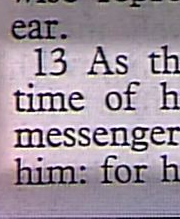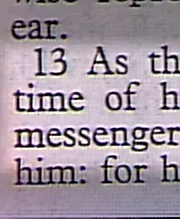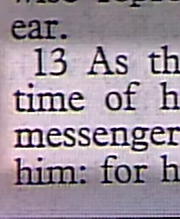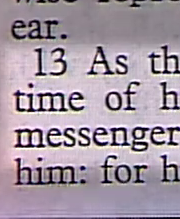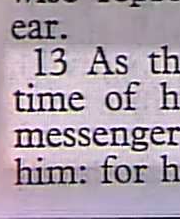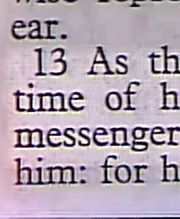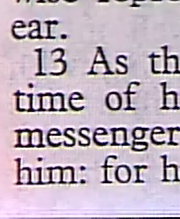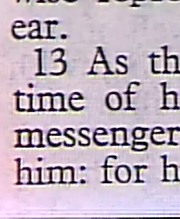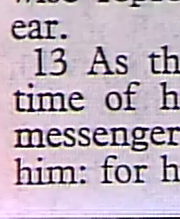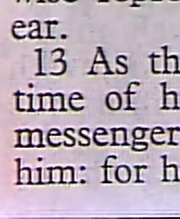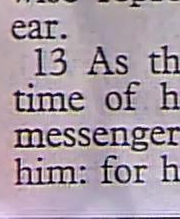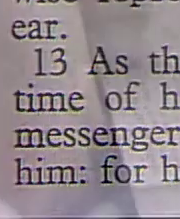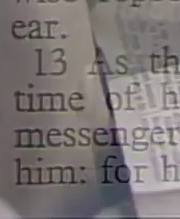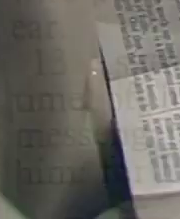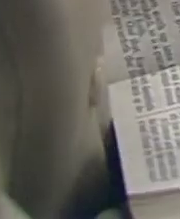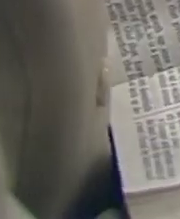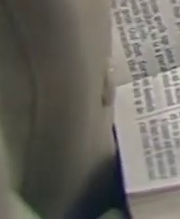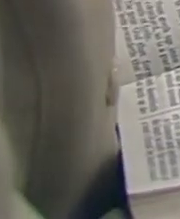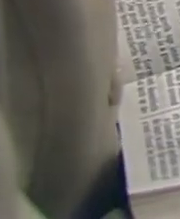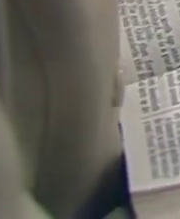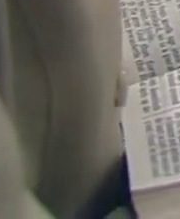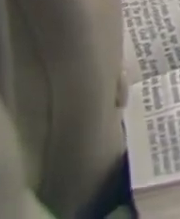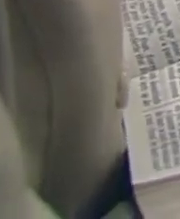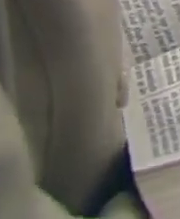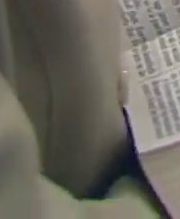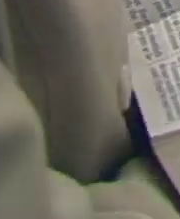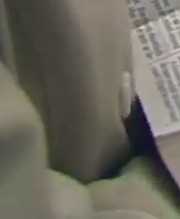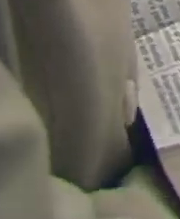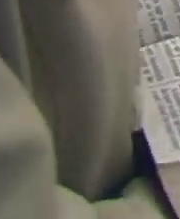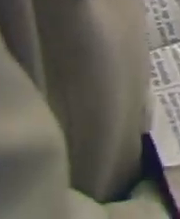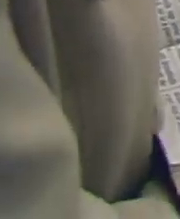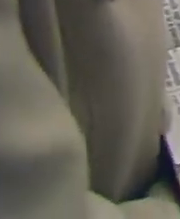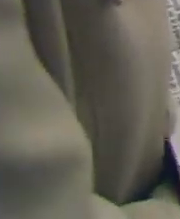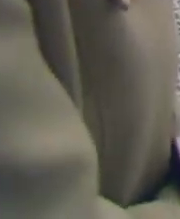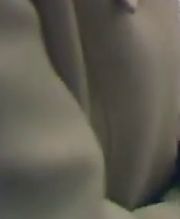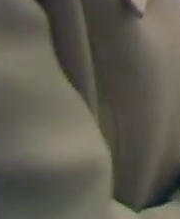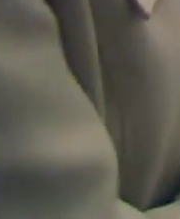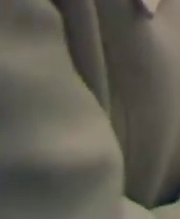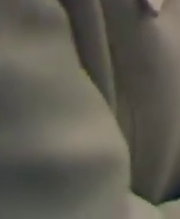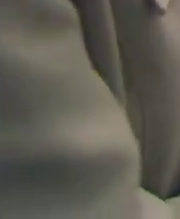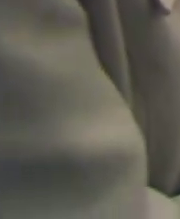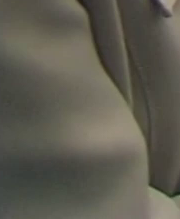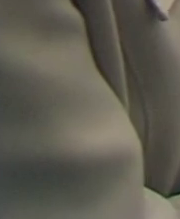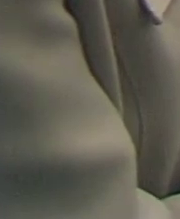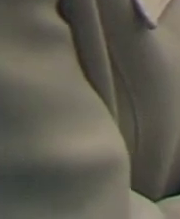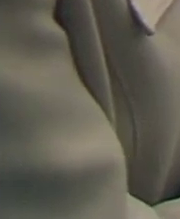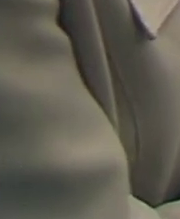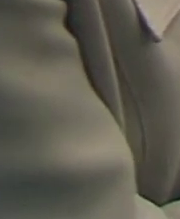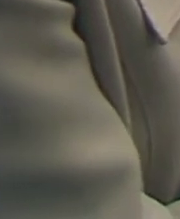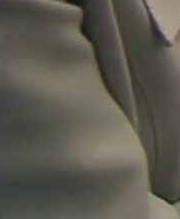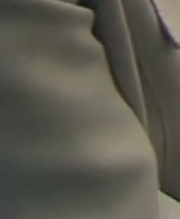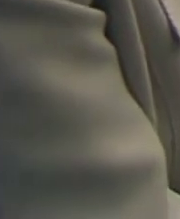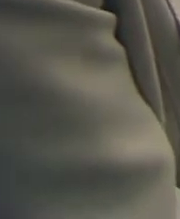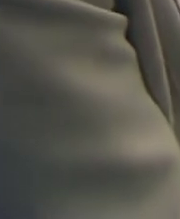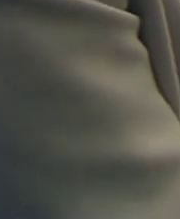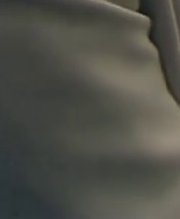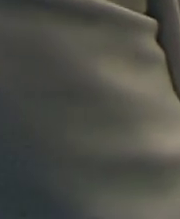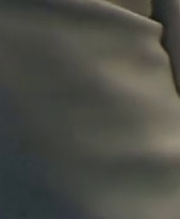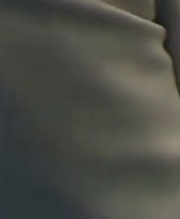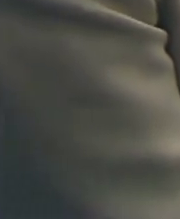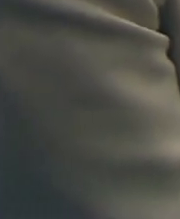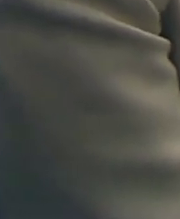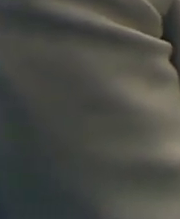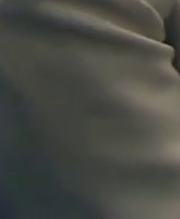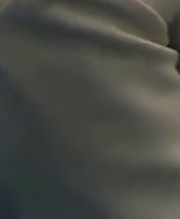to them that send him For he refresheth the soul of his masters Whoso boasteth himself of a